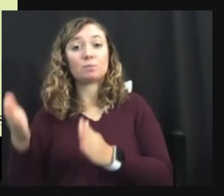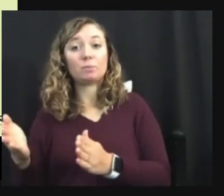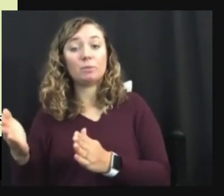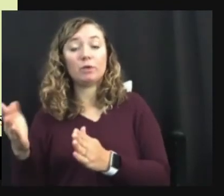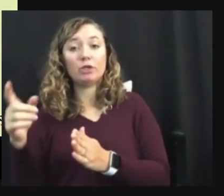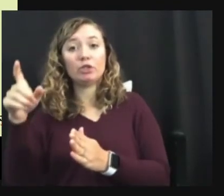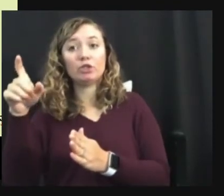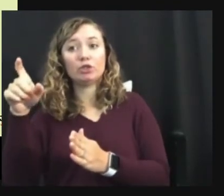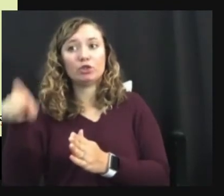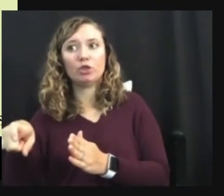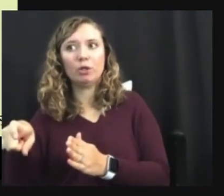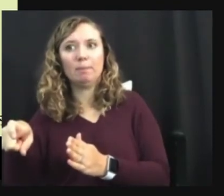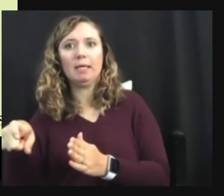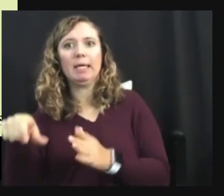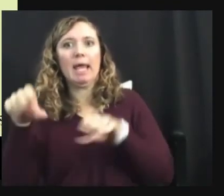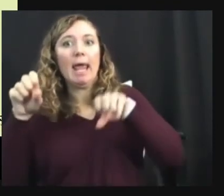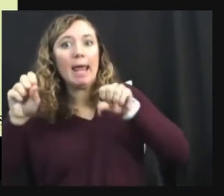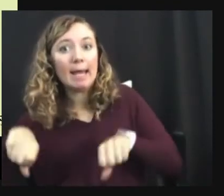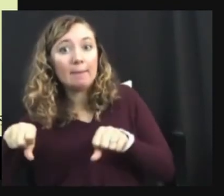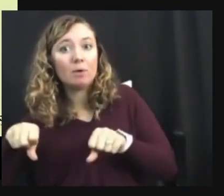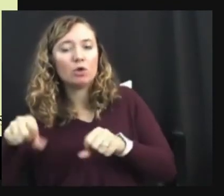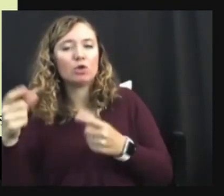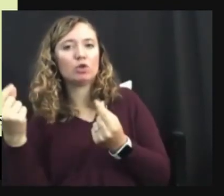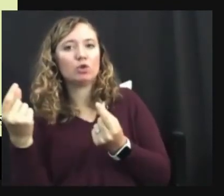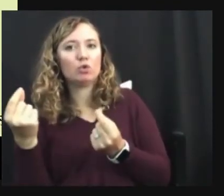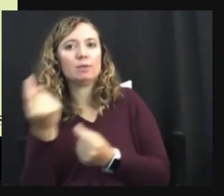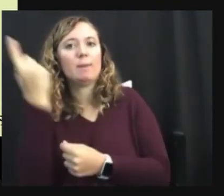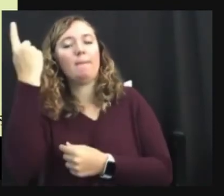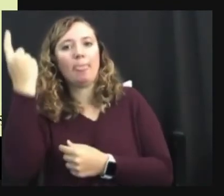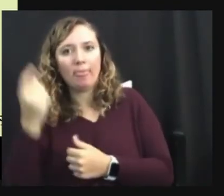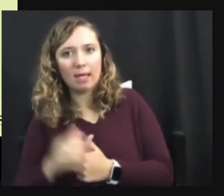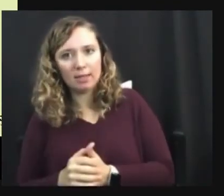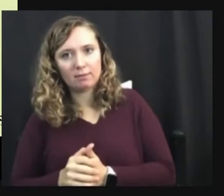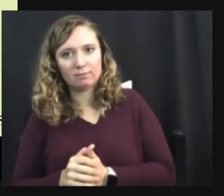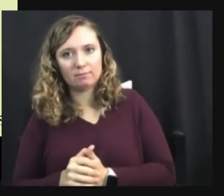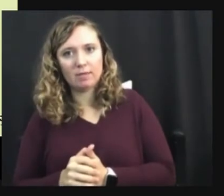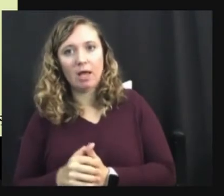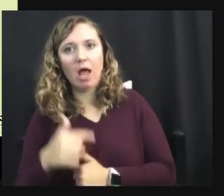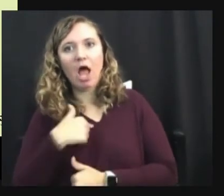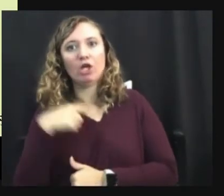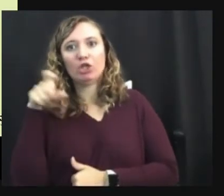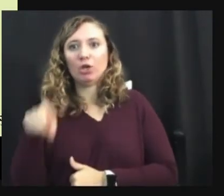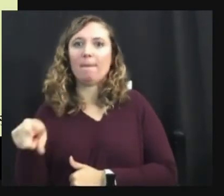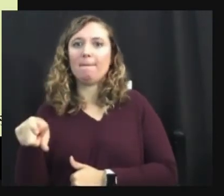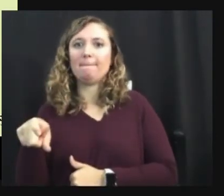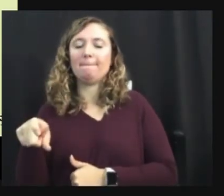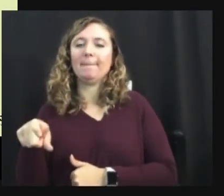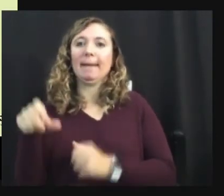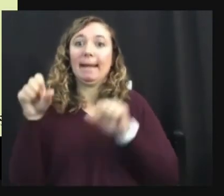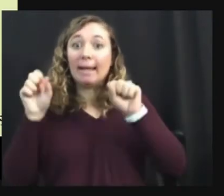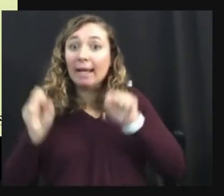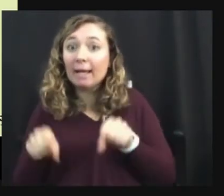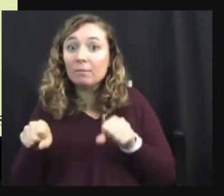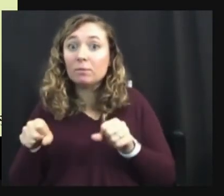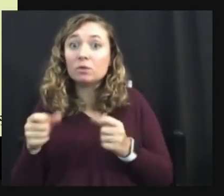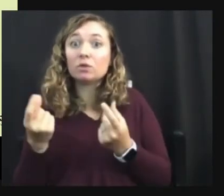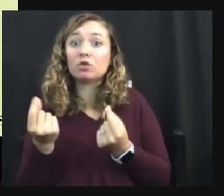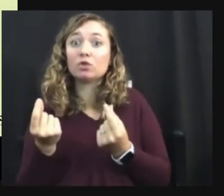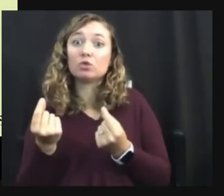be able to do something, whatever it is. Like I should be able to, um,